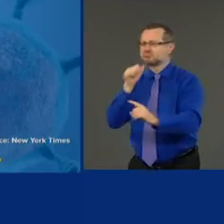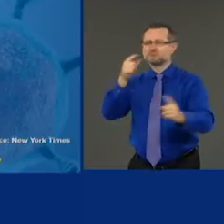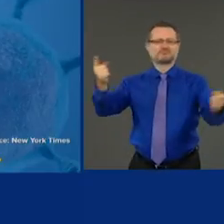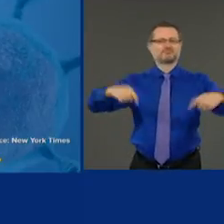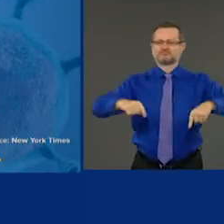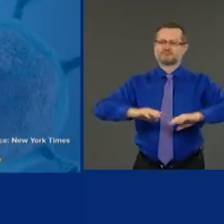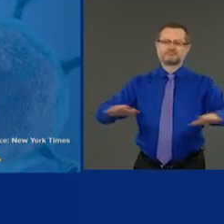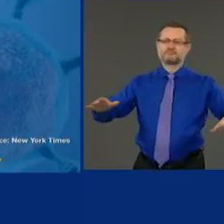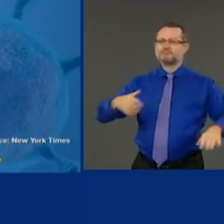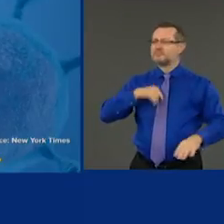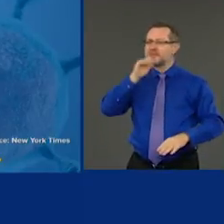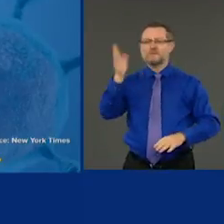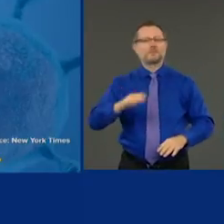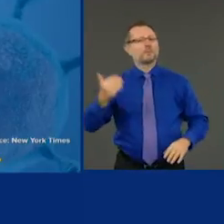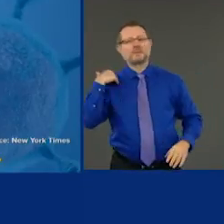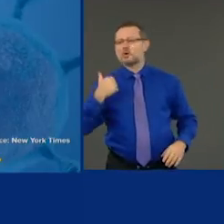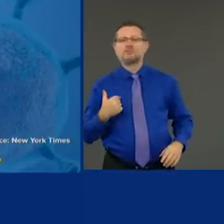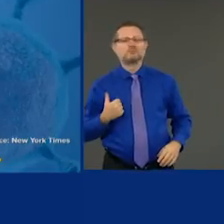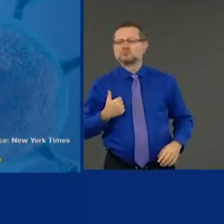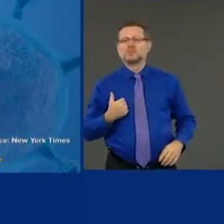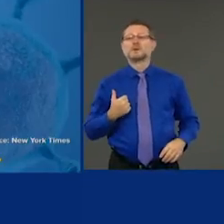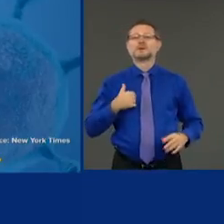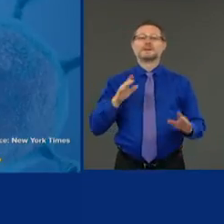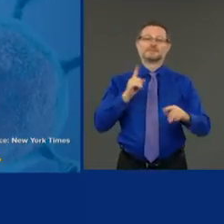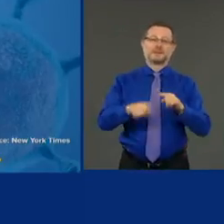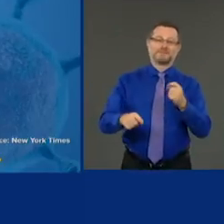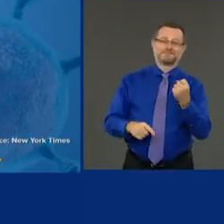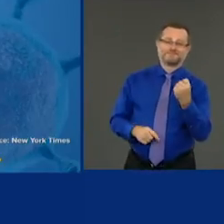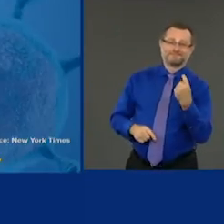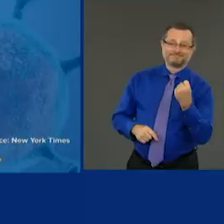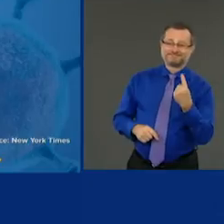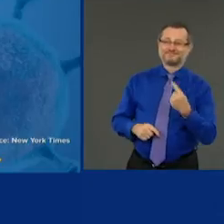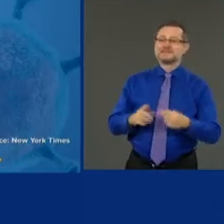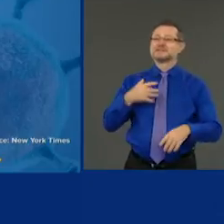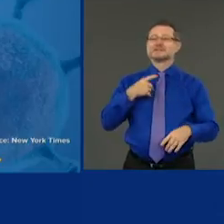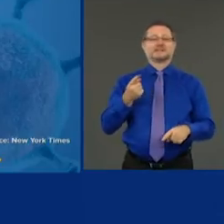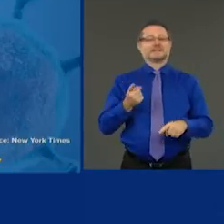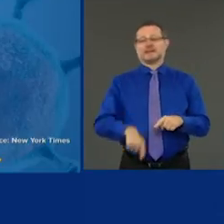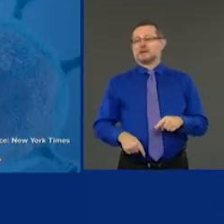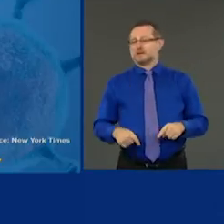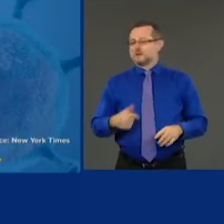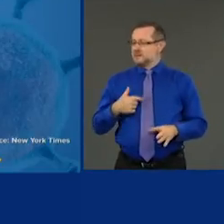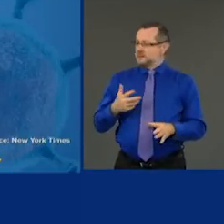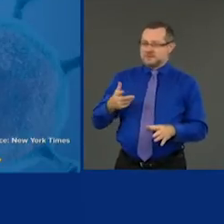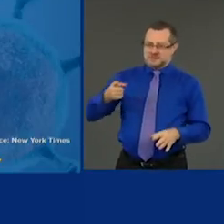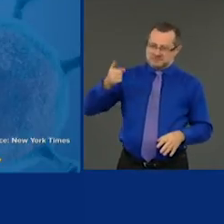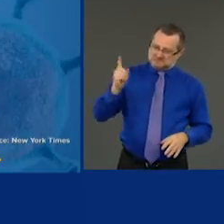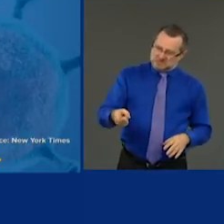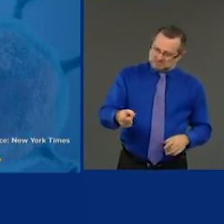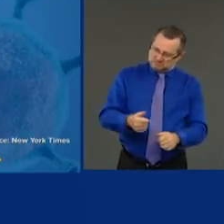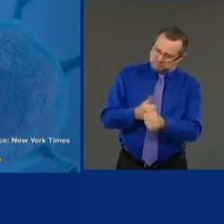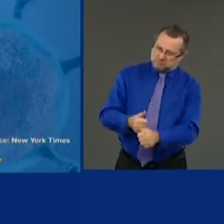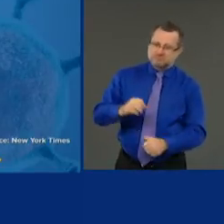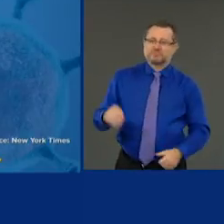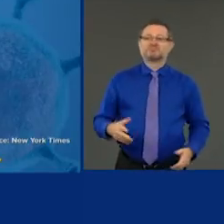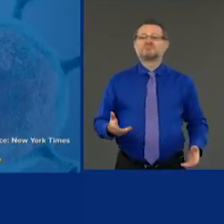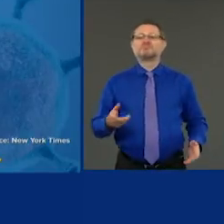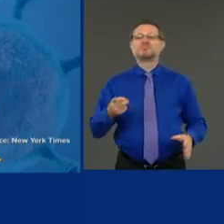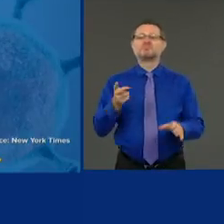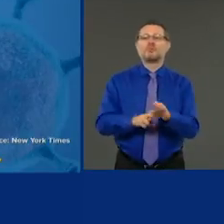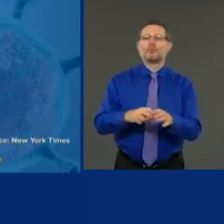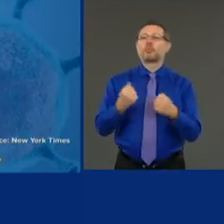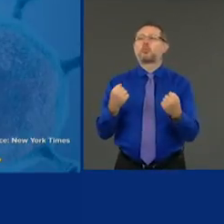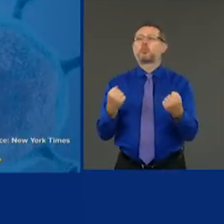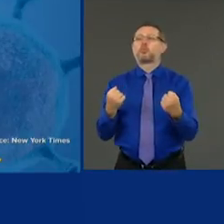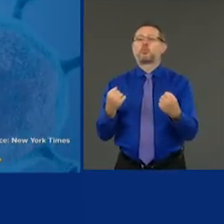impossible to enforce with total certainty. People take trains. People drive. you know,